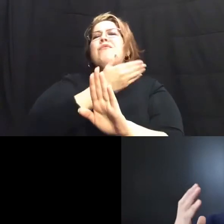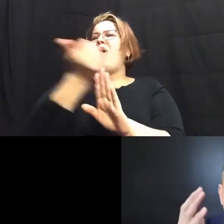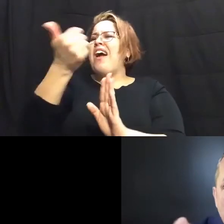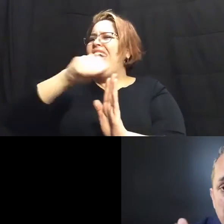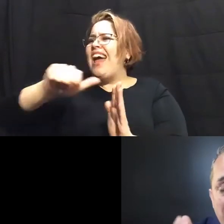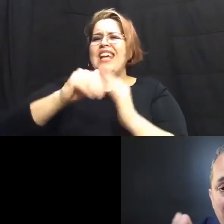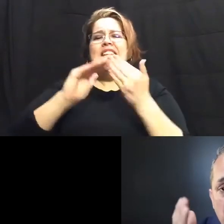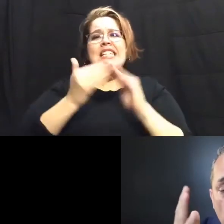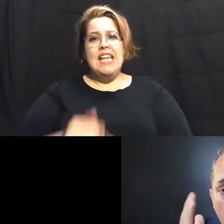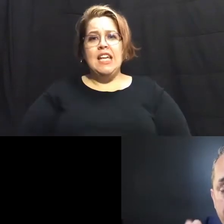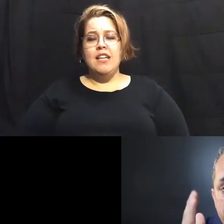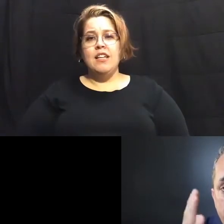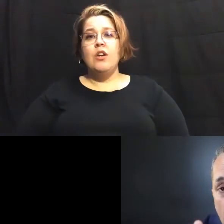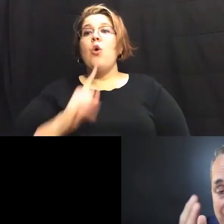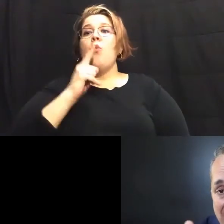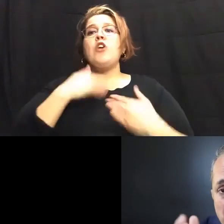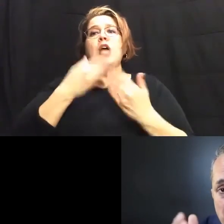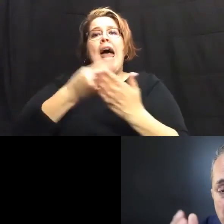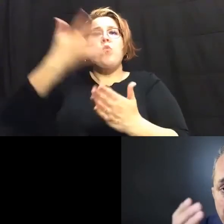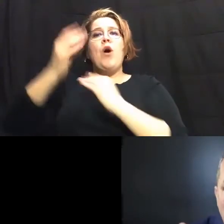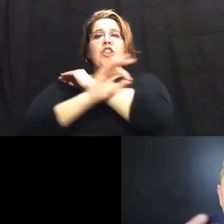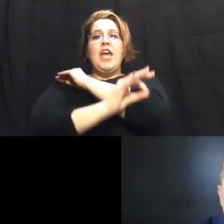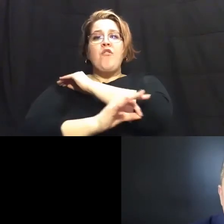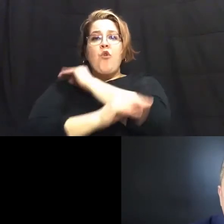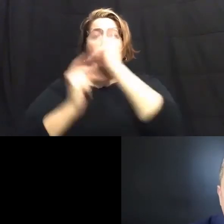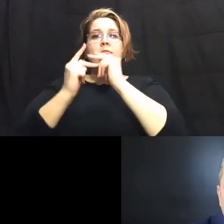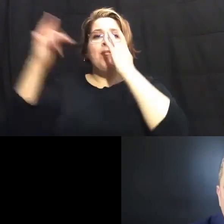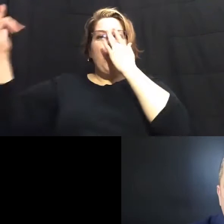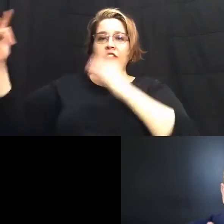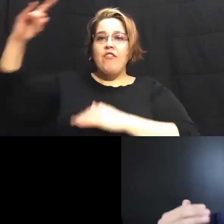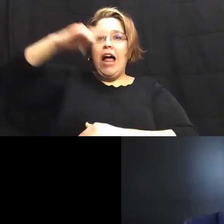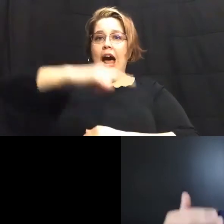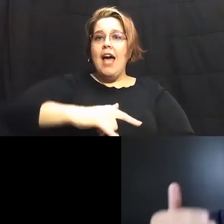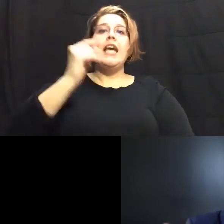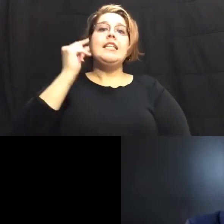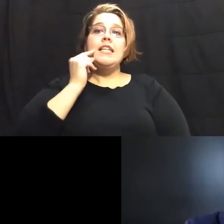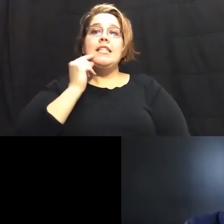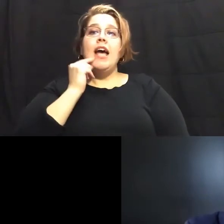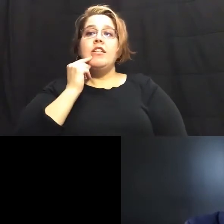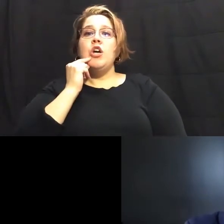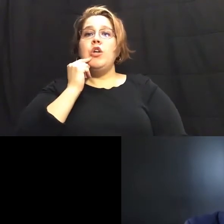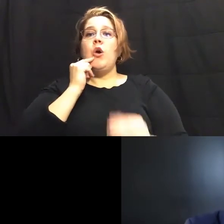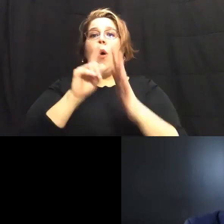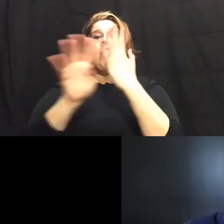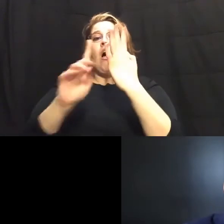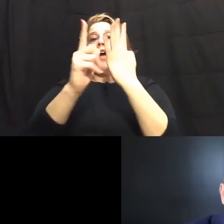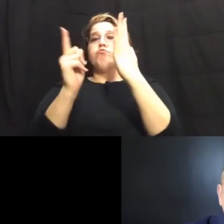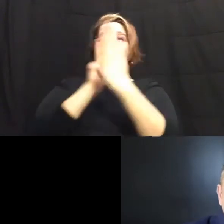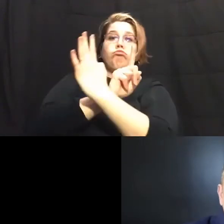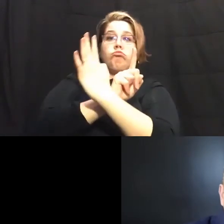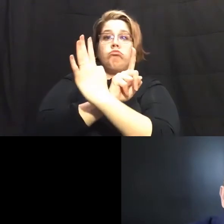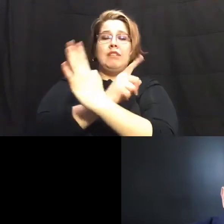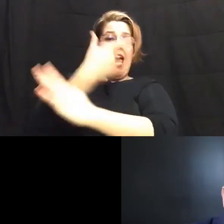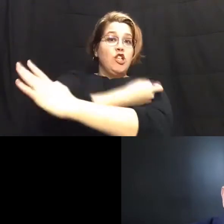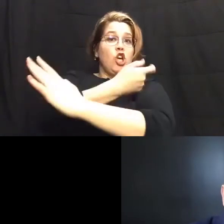we actually had wealthy foreign nationals flying into san antonio jumping the vaccine line and getting vaccines again